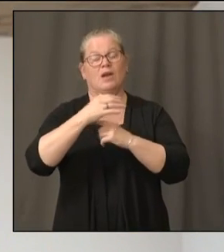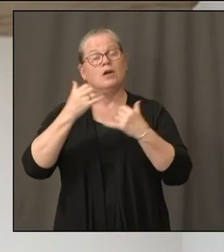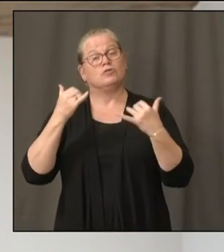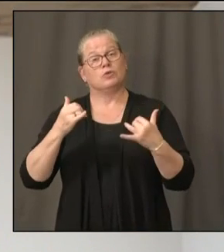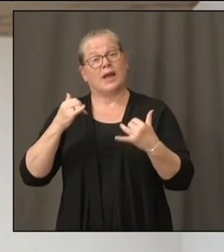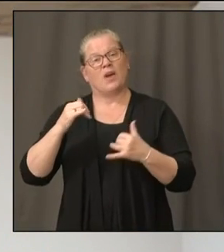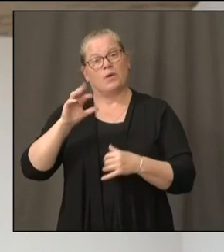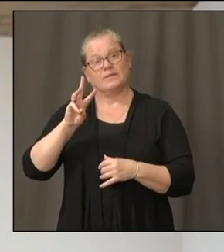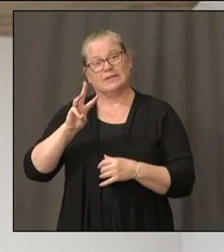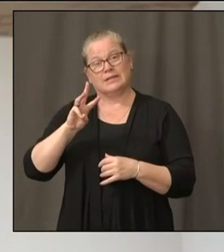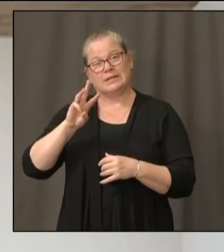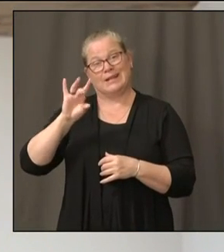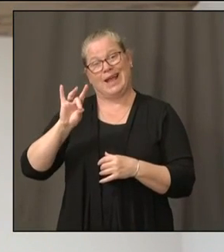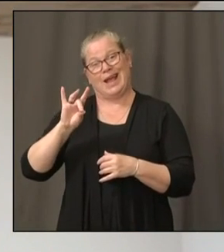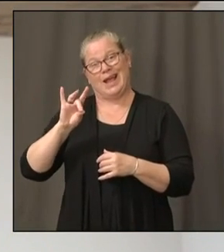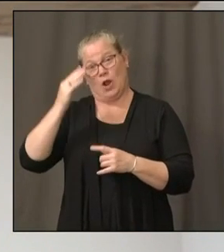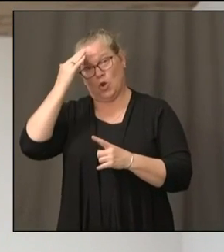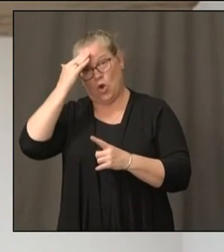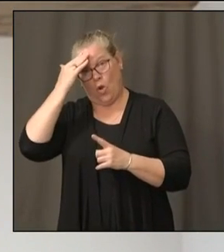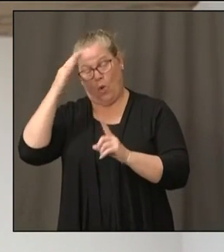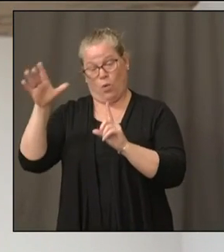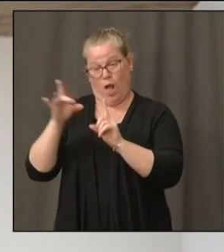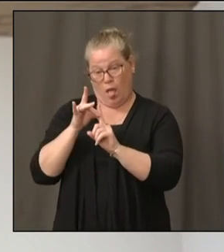have in reality?